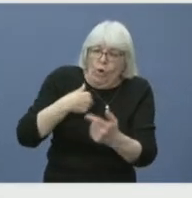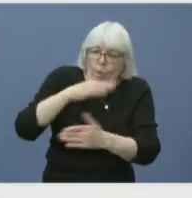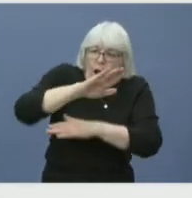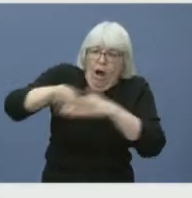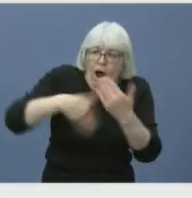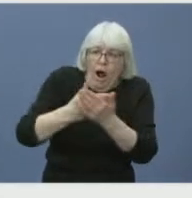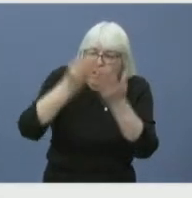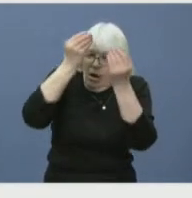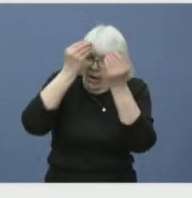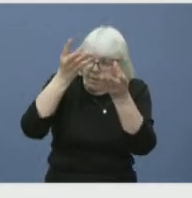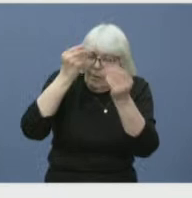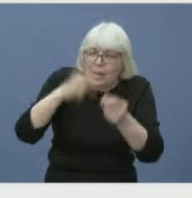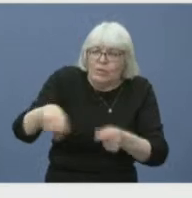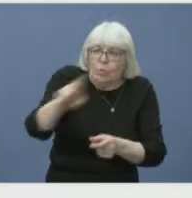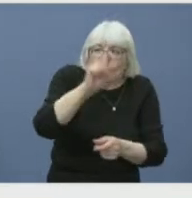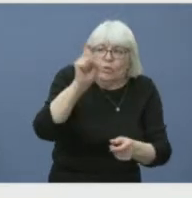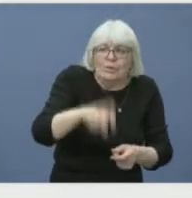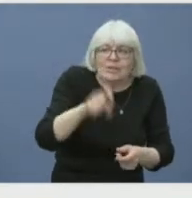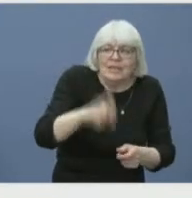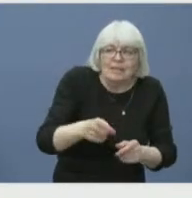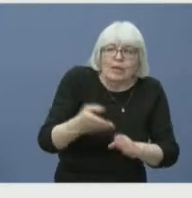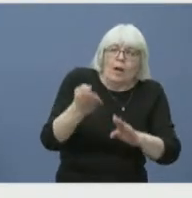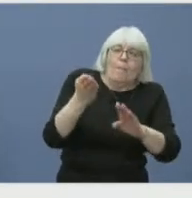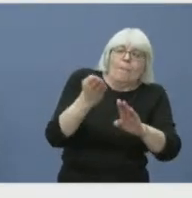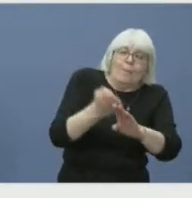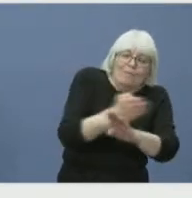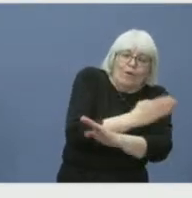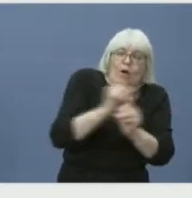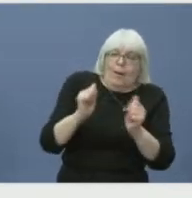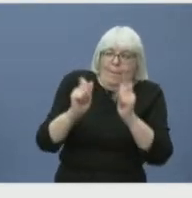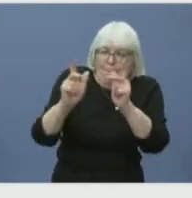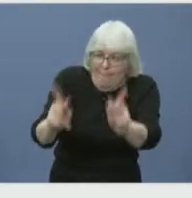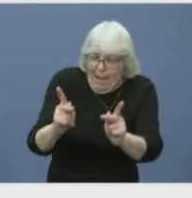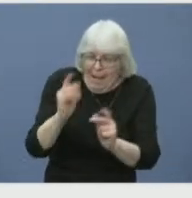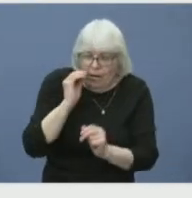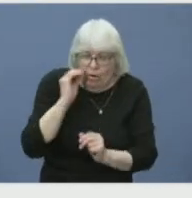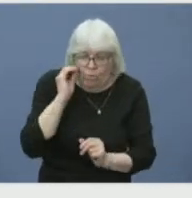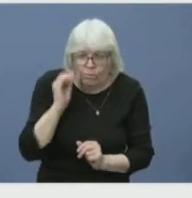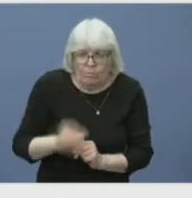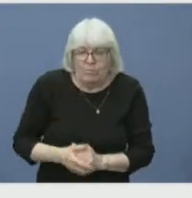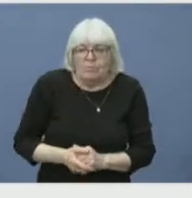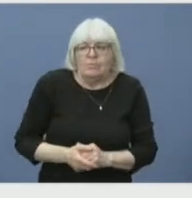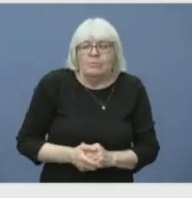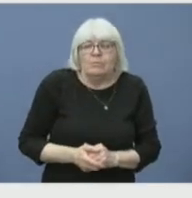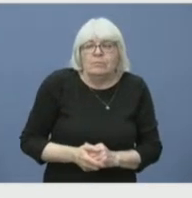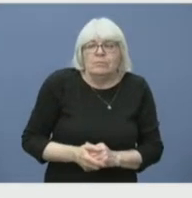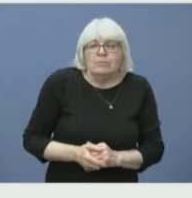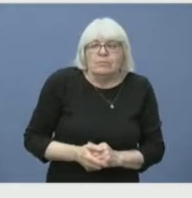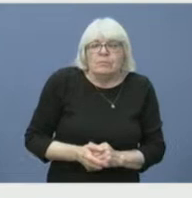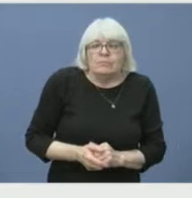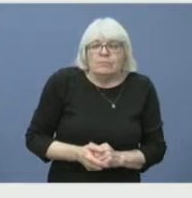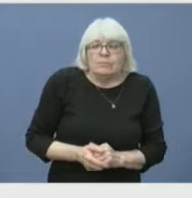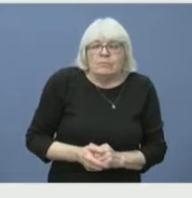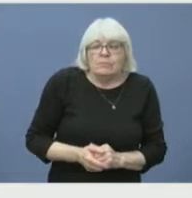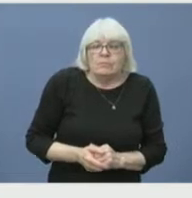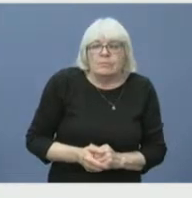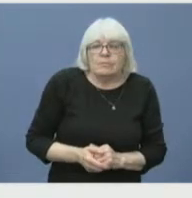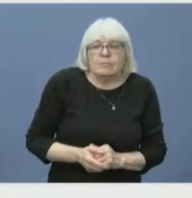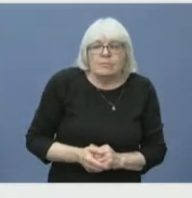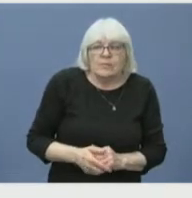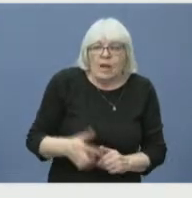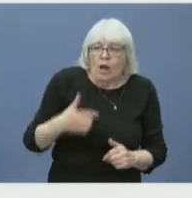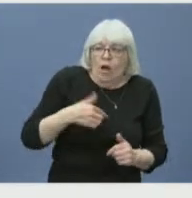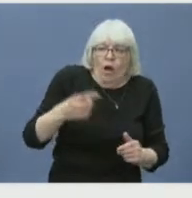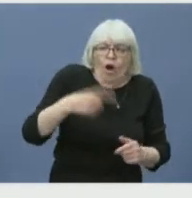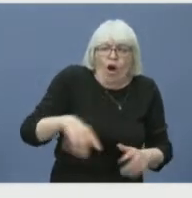transition from, you know, from the fire into where the next phase is going to take them. We don't want them to just go